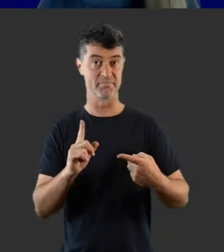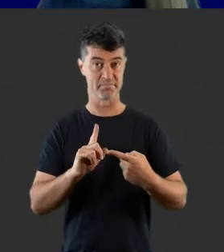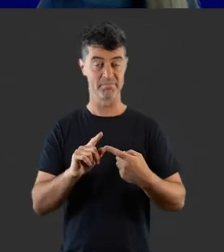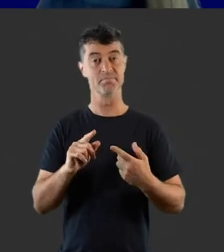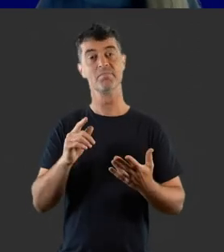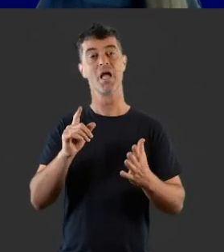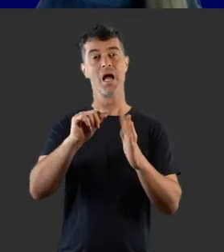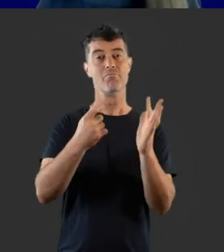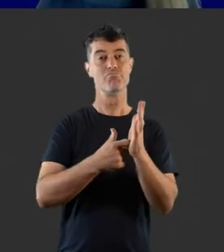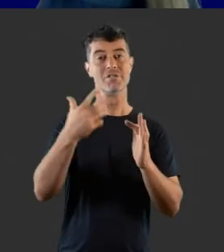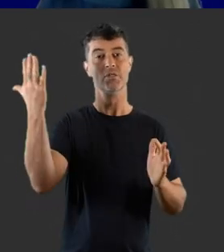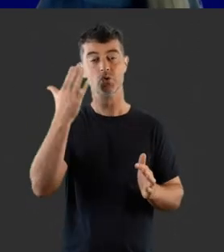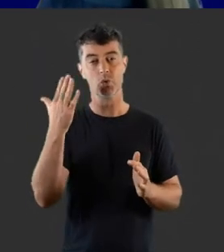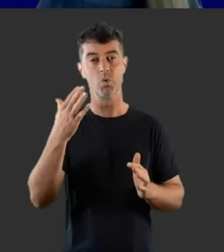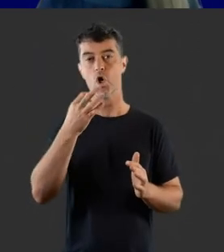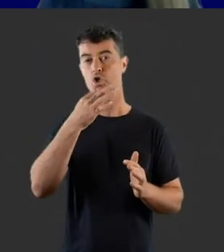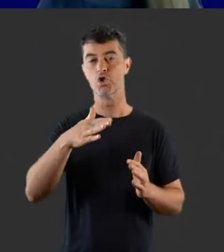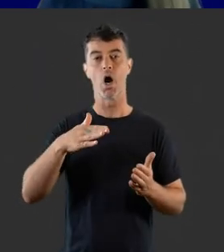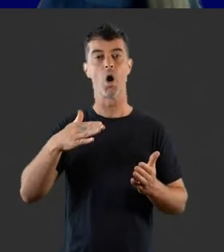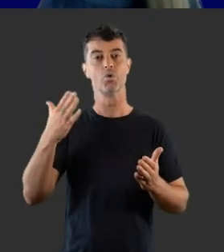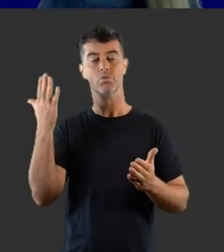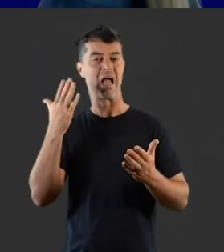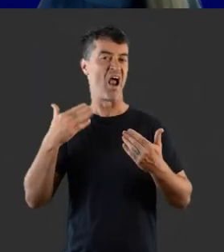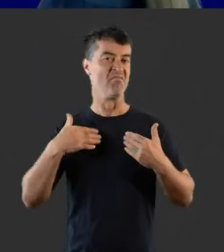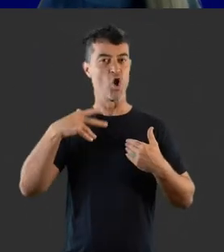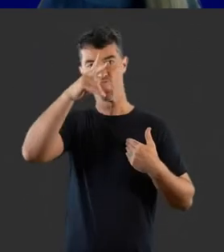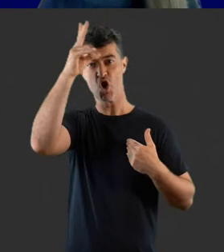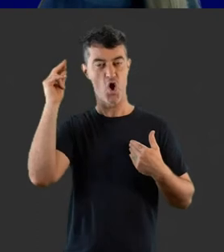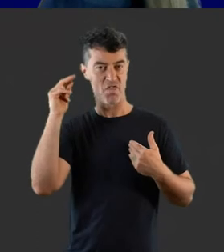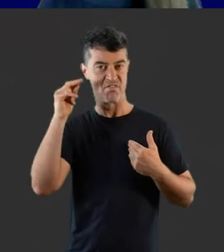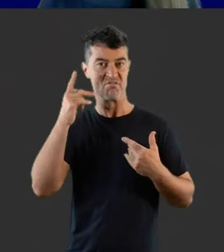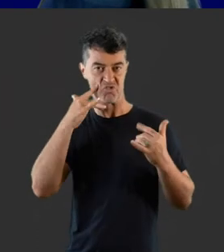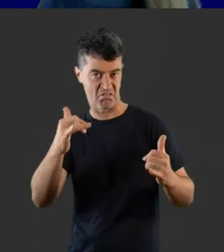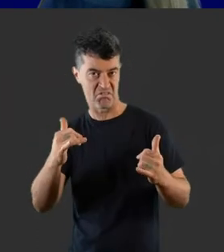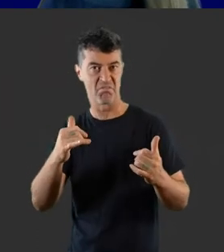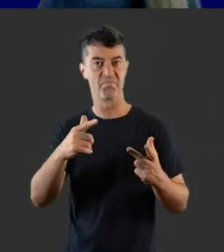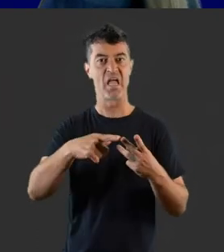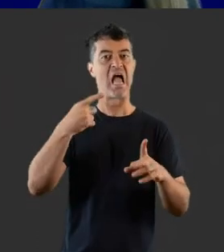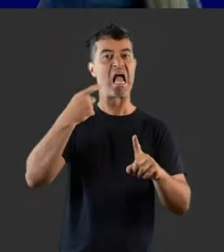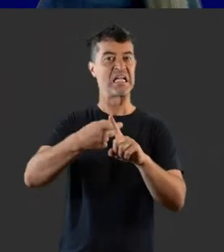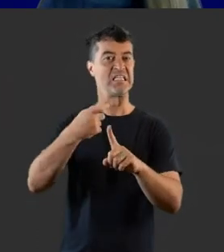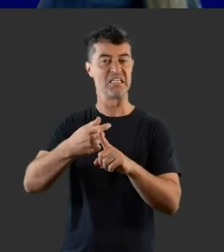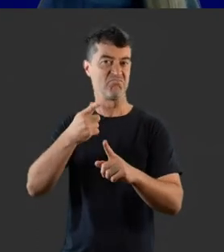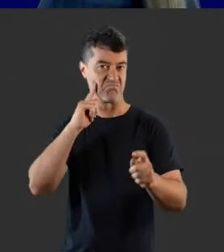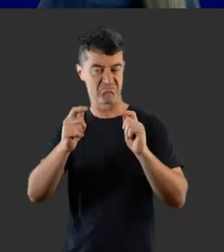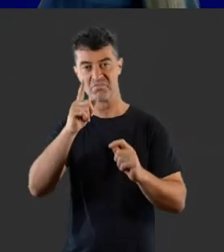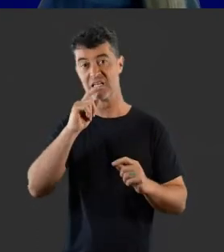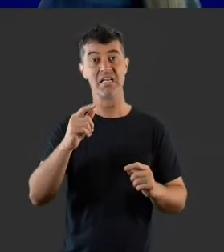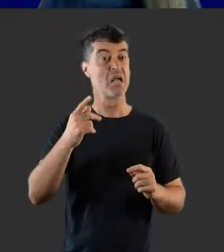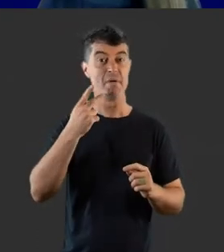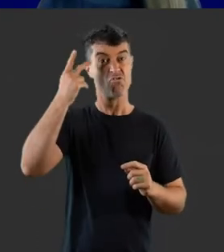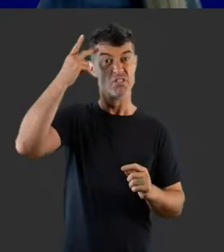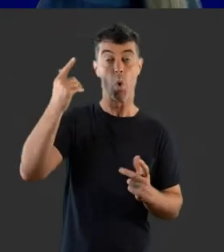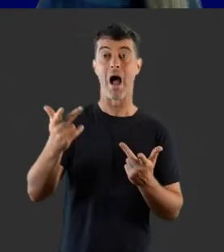assessment and during the preschool years, child health nurse checks and kindergarten screenings are available. Parents or other